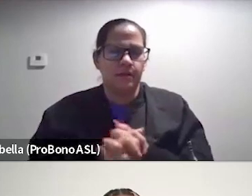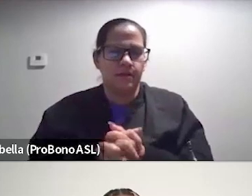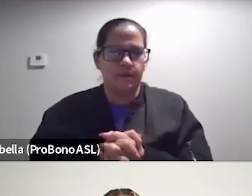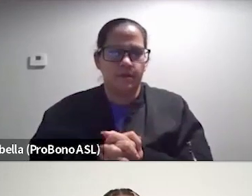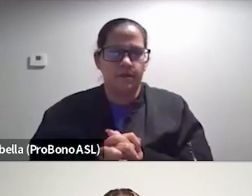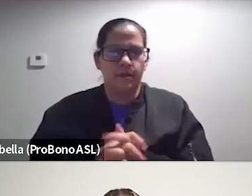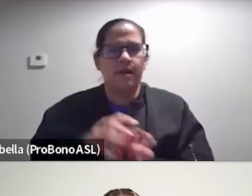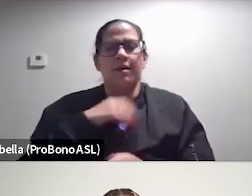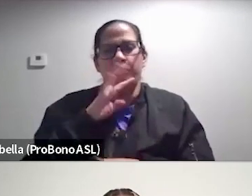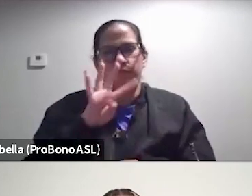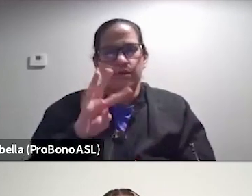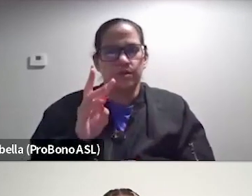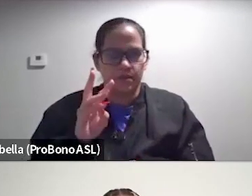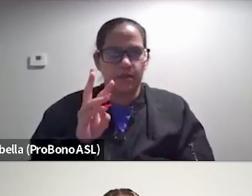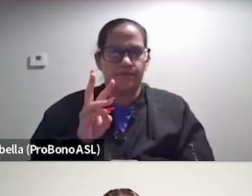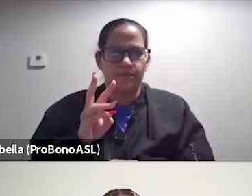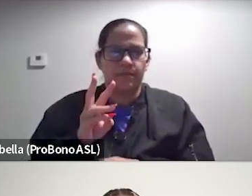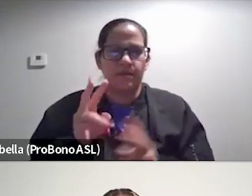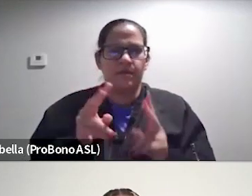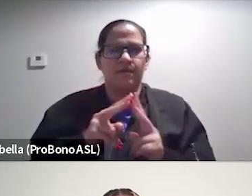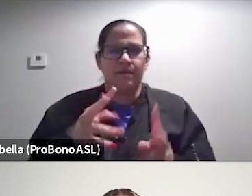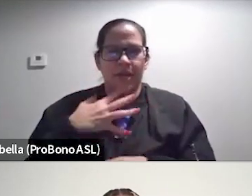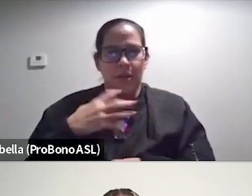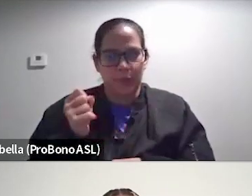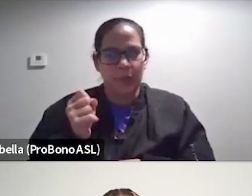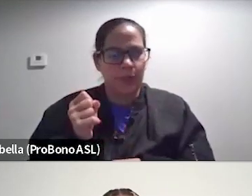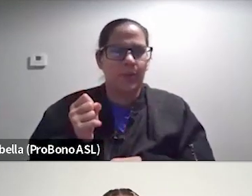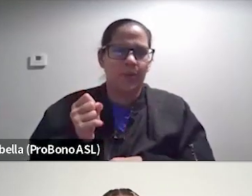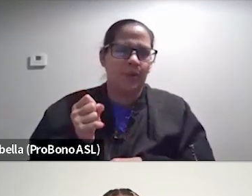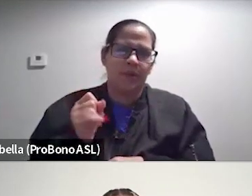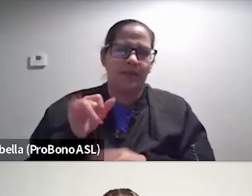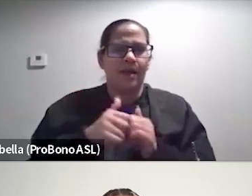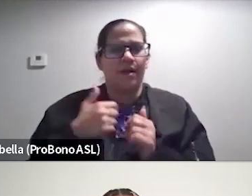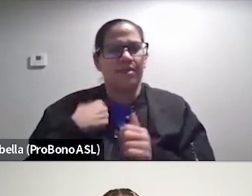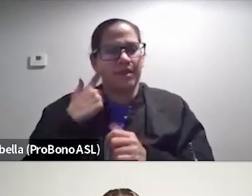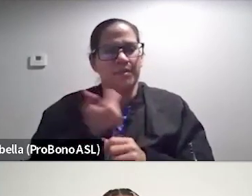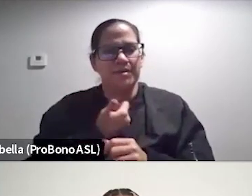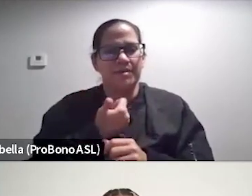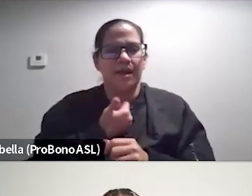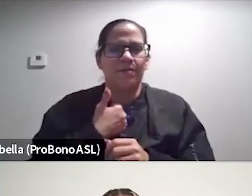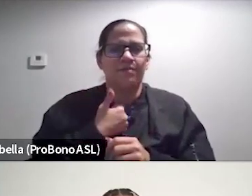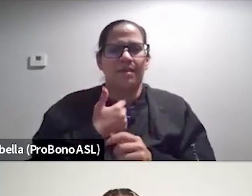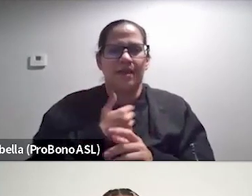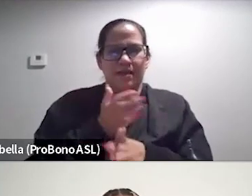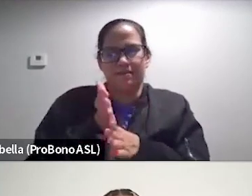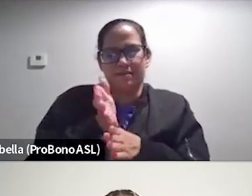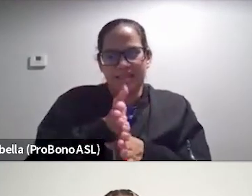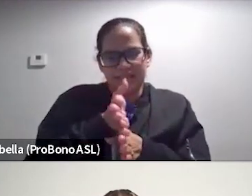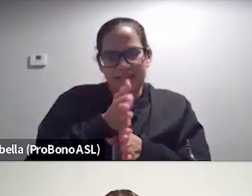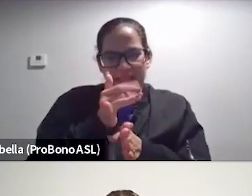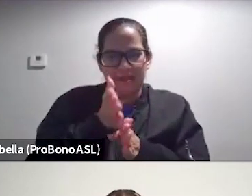I'm 46. So I'm definitely an old, at least that's how I think of myself. I'm a Xennial. So kind of right there on that cusp,